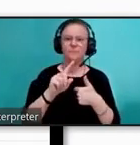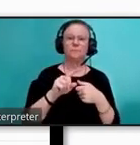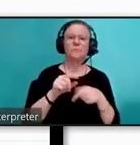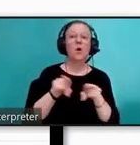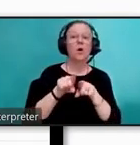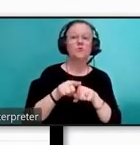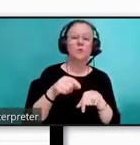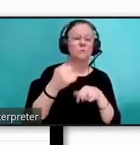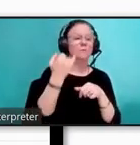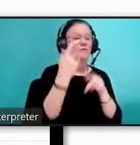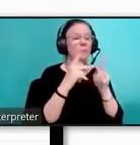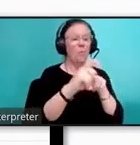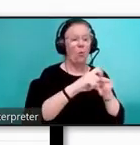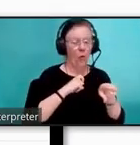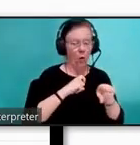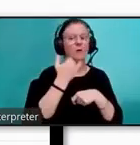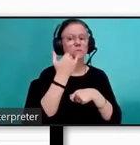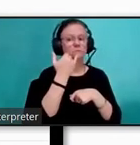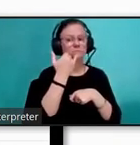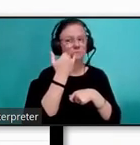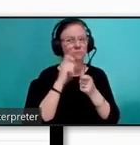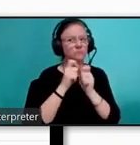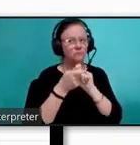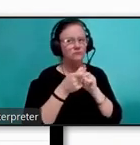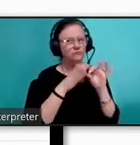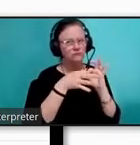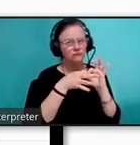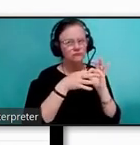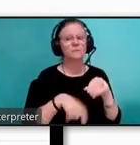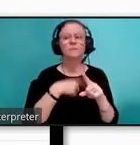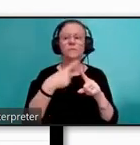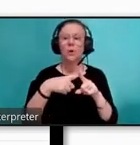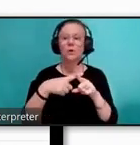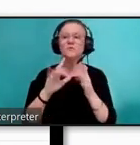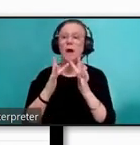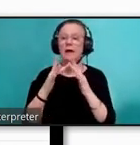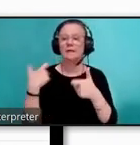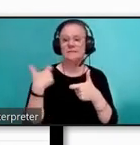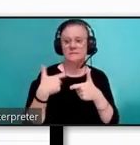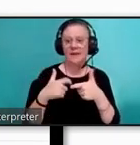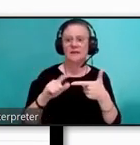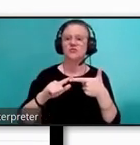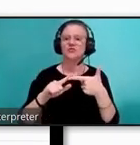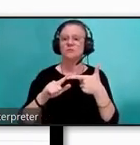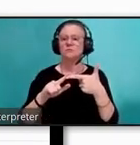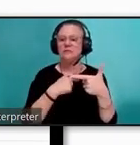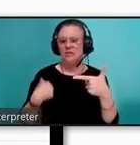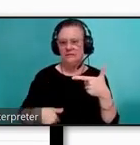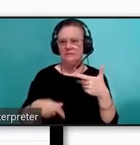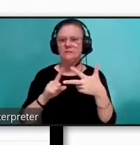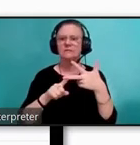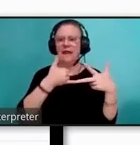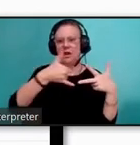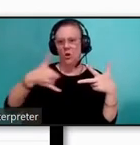-phone translations, translated vital documents on the website for Chinese, Arabic, and Spanish speakers, and Google Translate on the